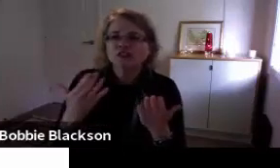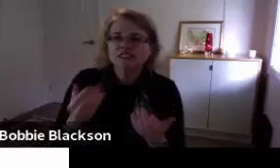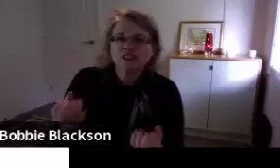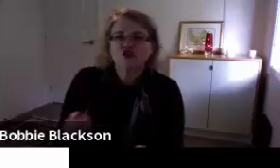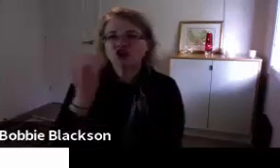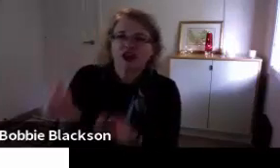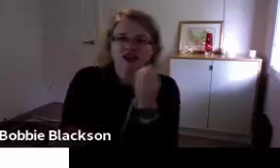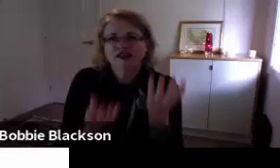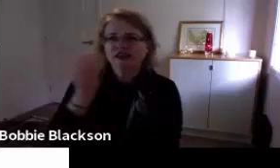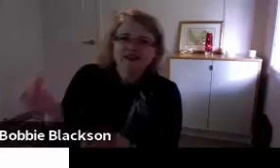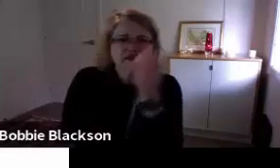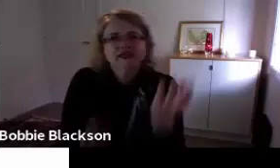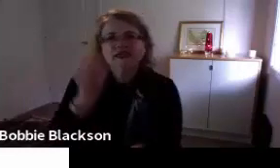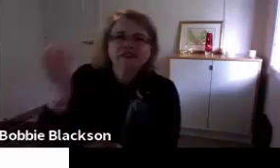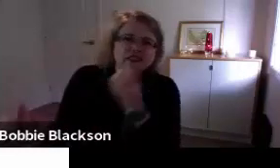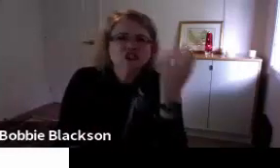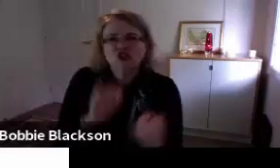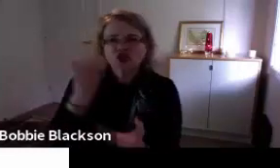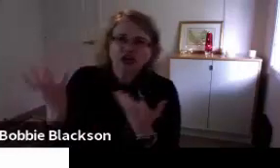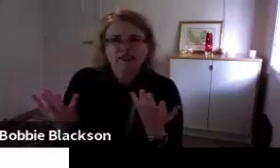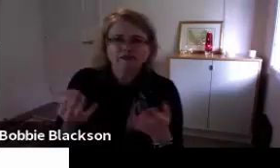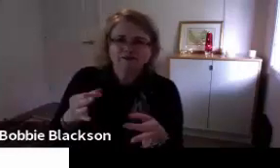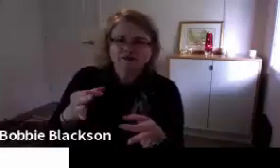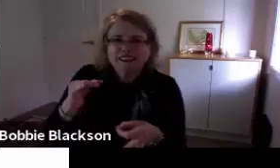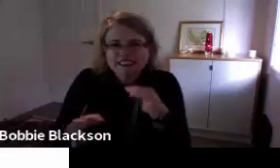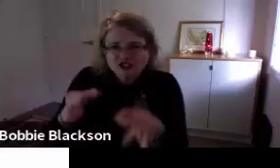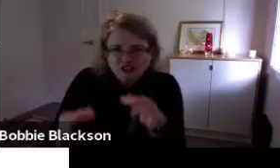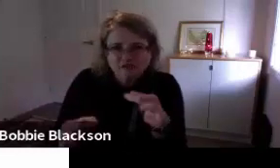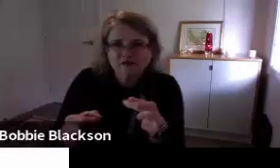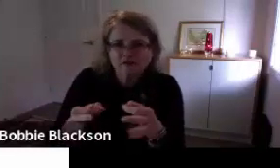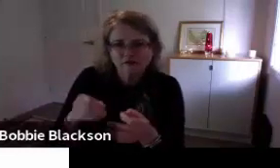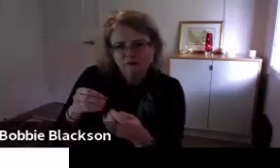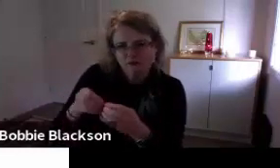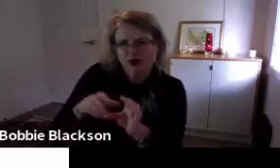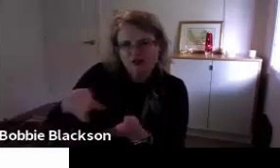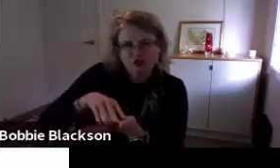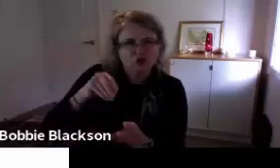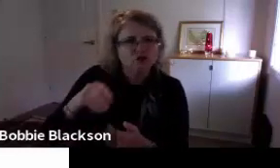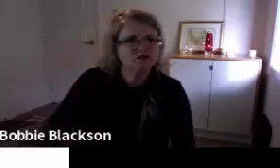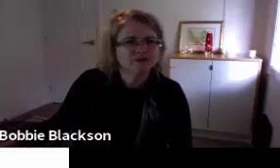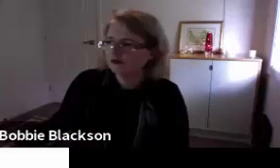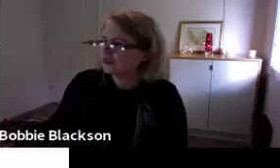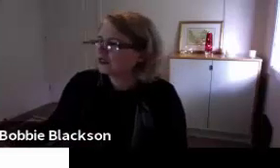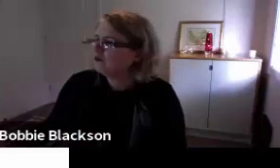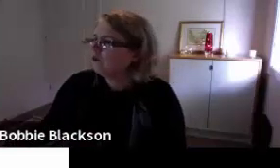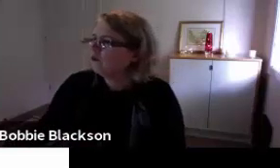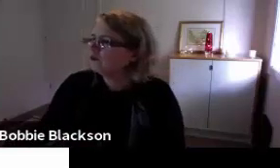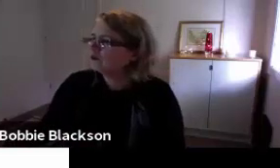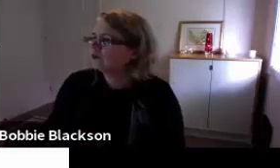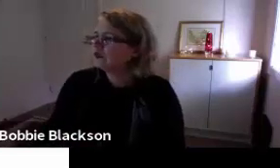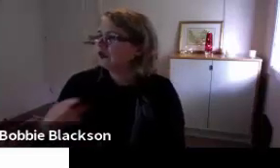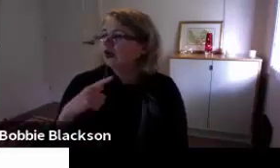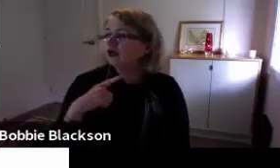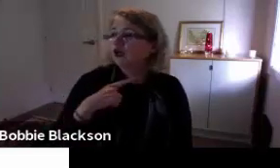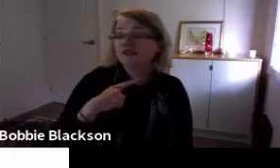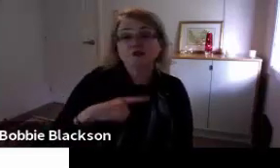the interpreter, interpreting the message of the class and reading the subtitles or the text, there's a lot of unpacking that needs